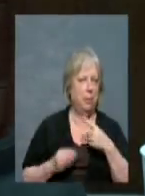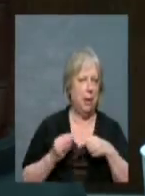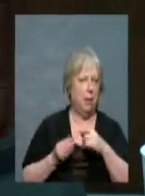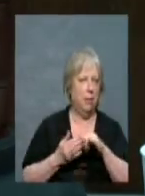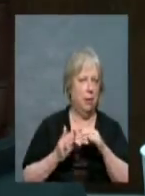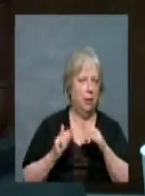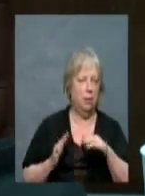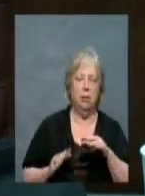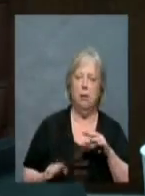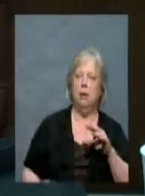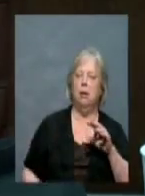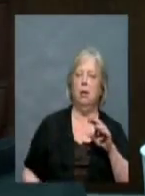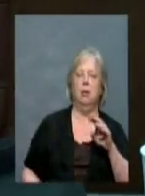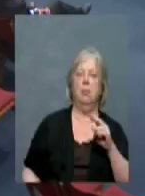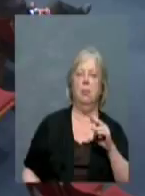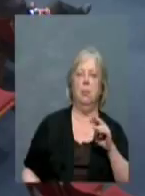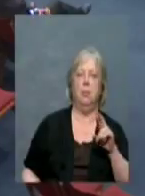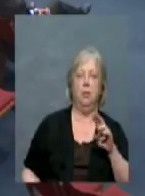Mr. Garland.